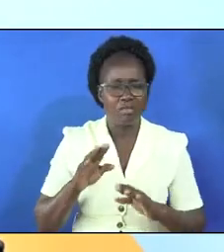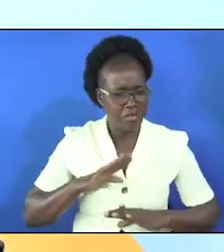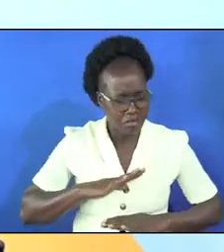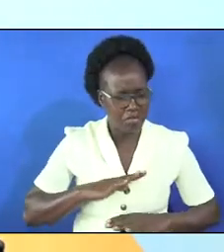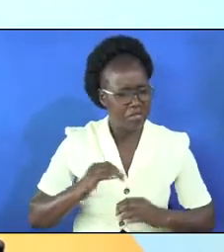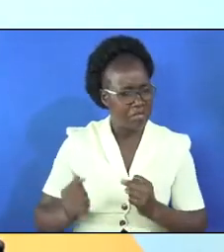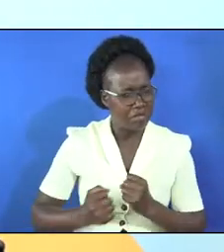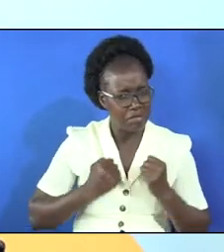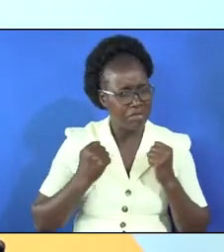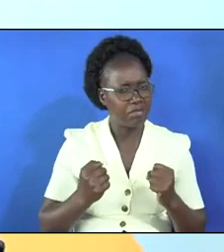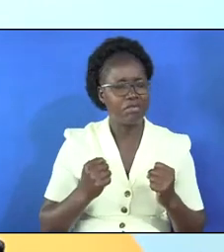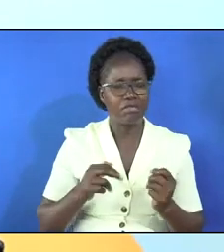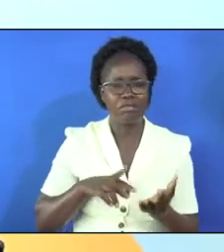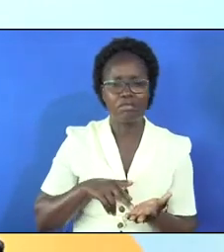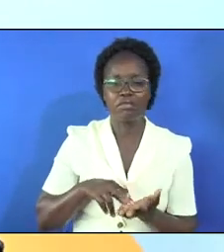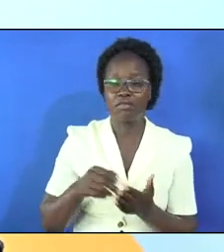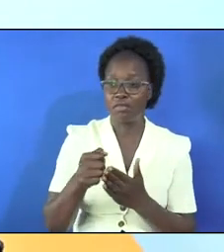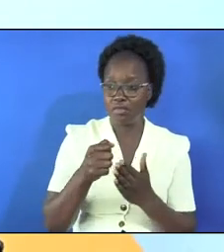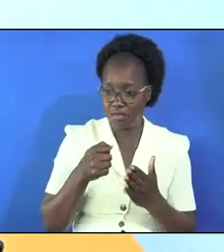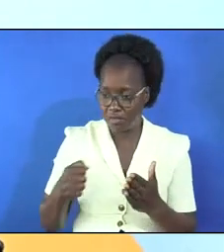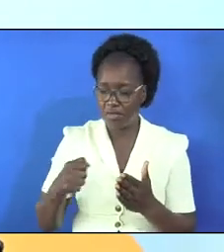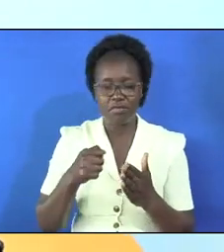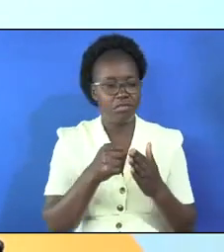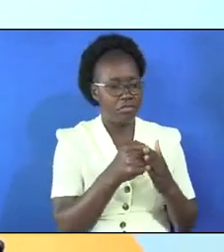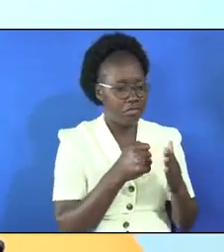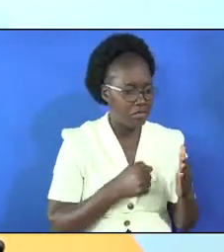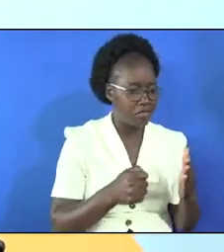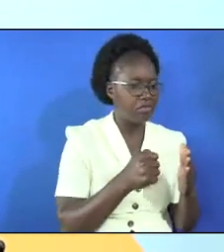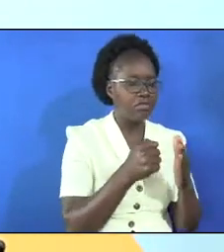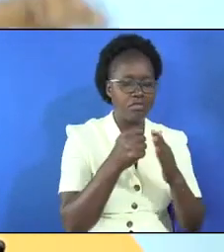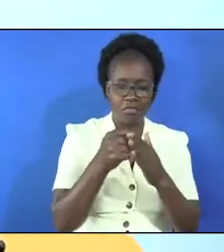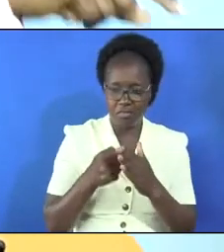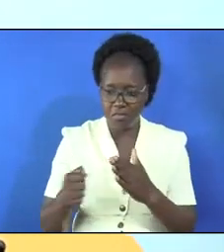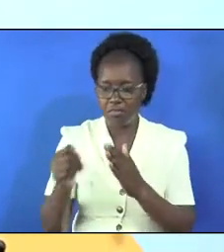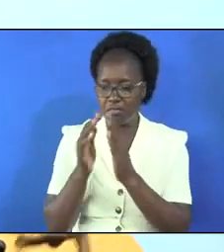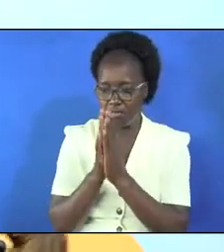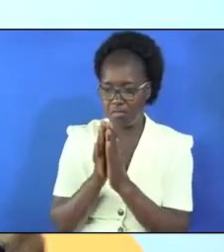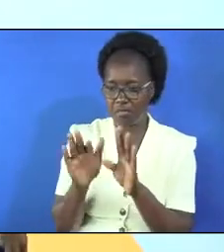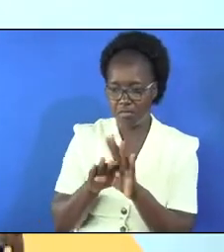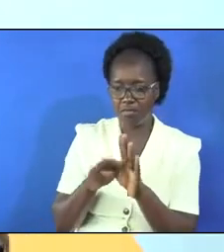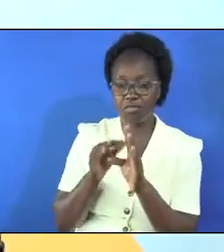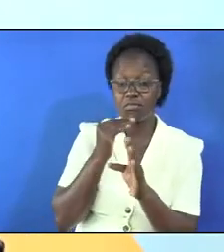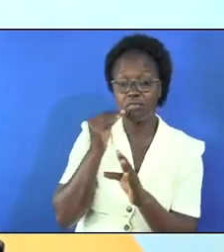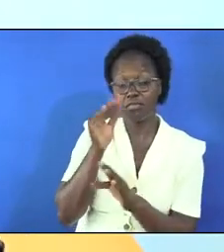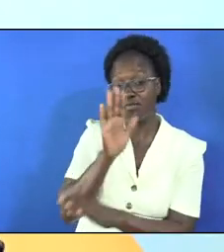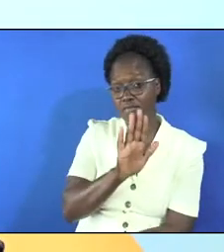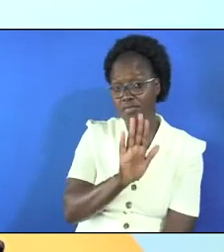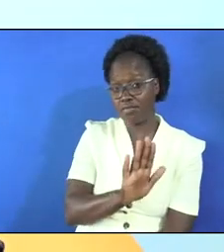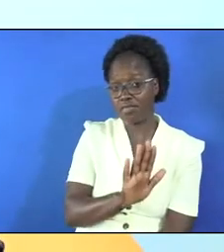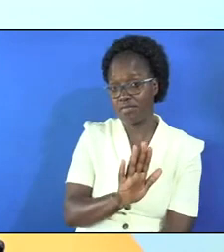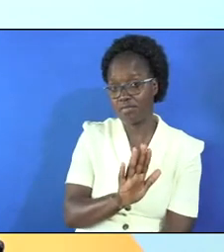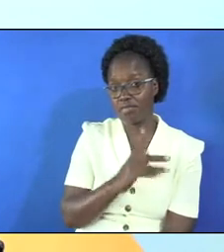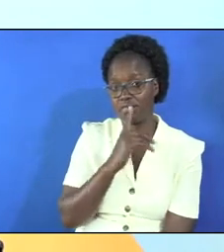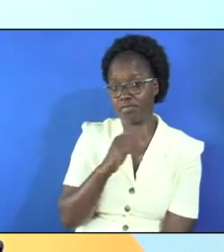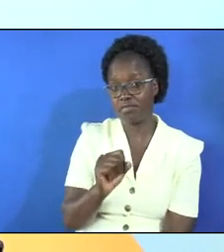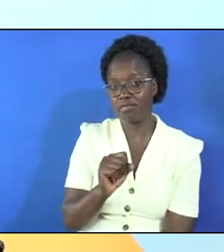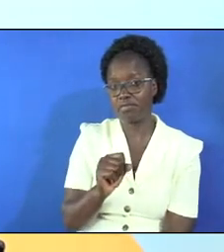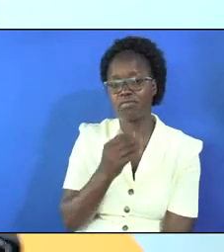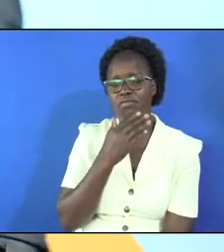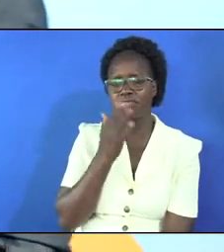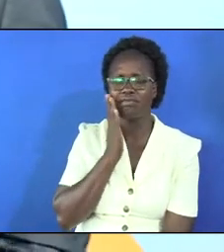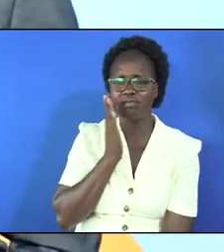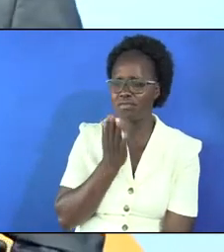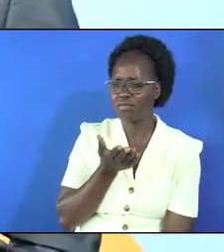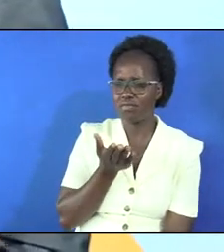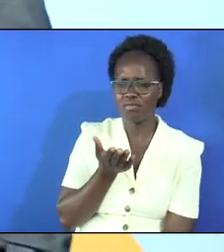energy because you will walk door to door praying for members in their homes and so there is this